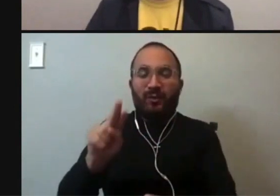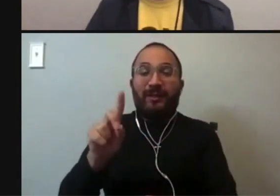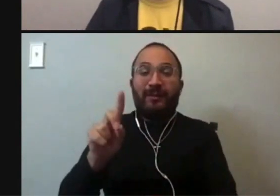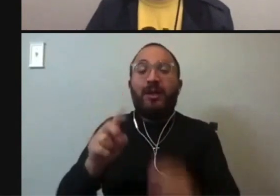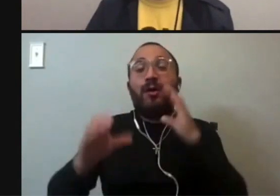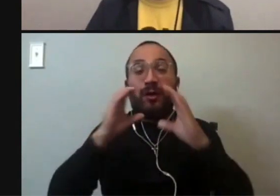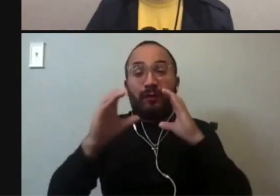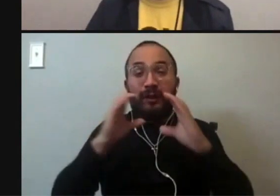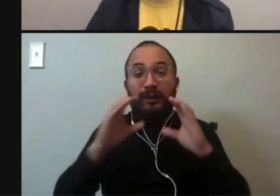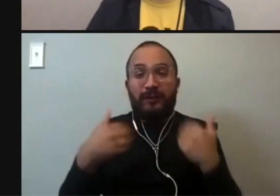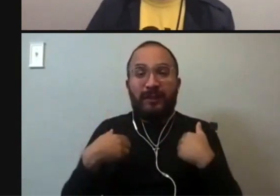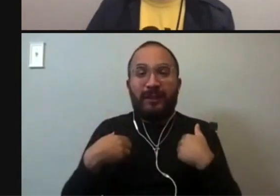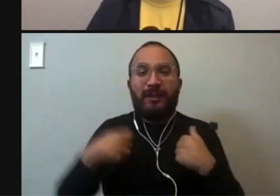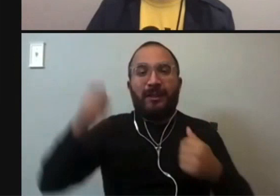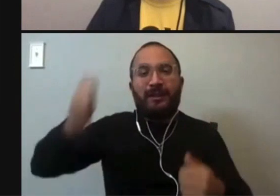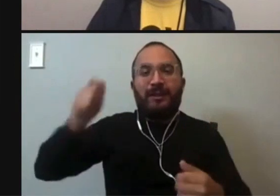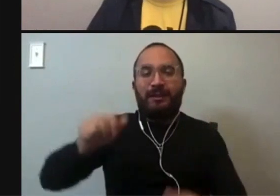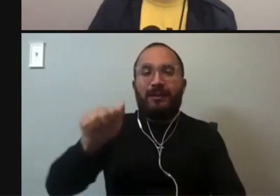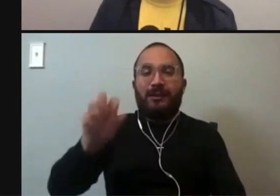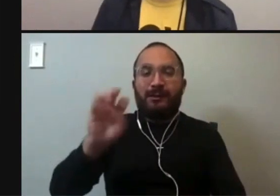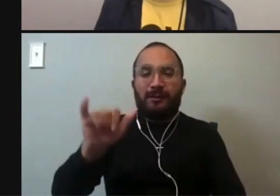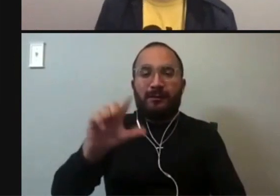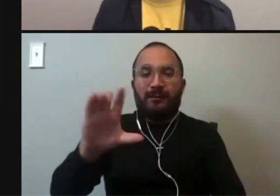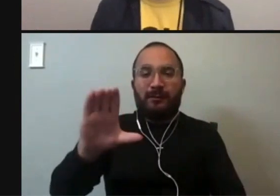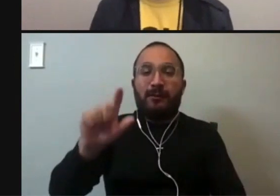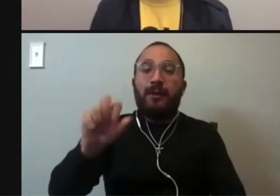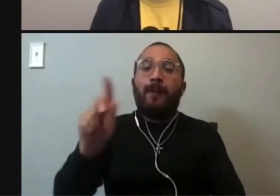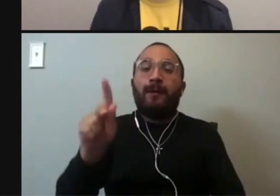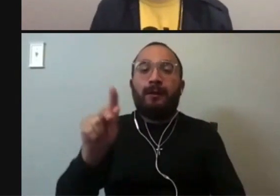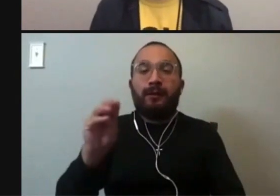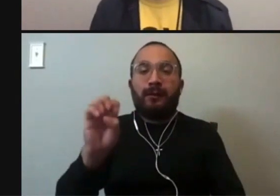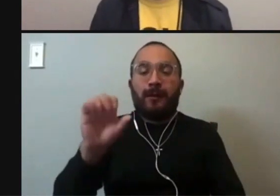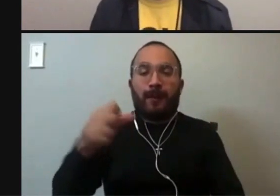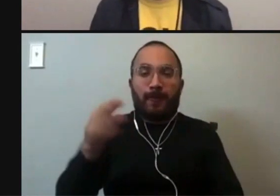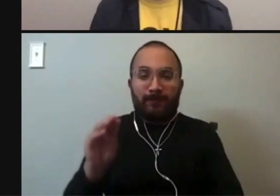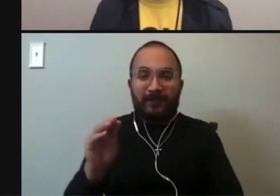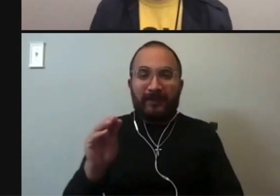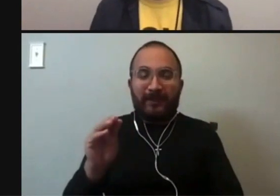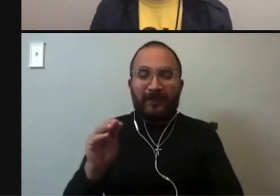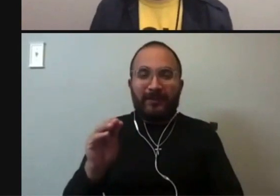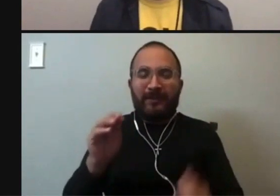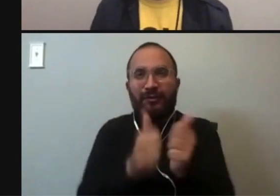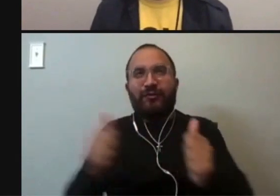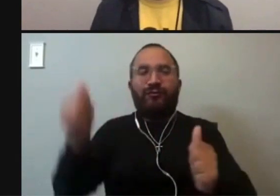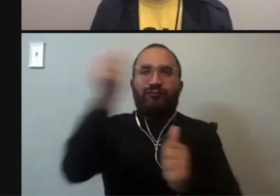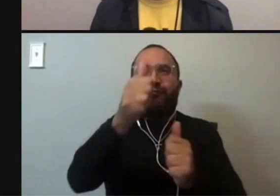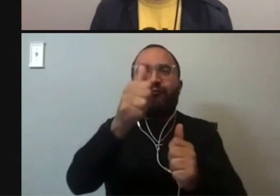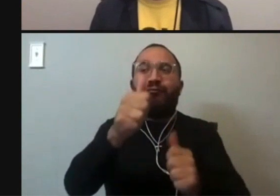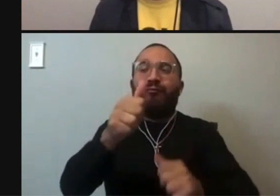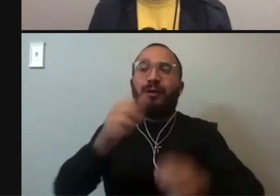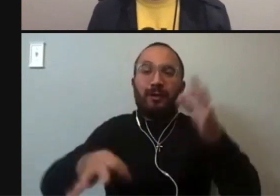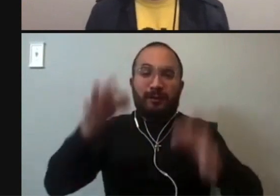would like to welcome Judge Amy Clark Meacham, candidate for Chief Justice of Texas Supreme Court, as well